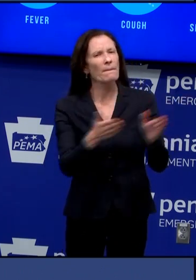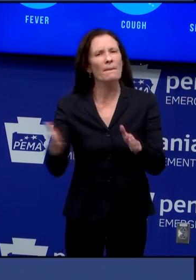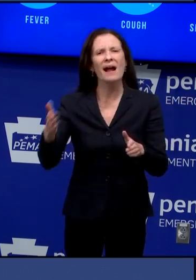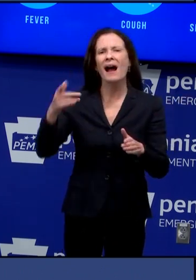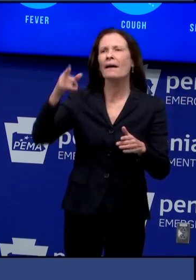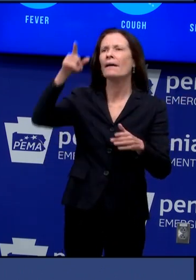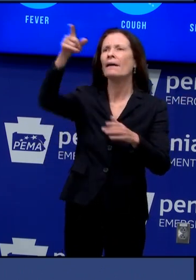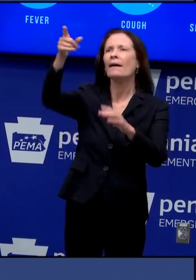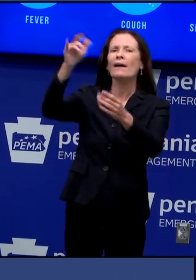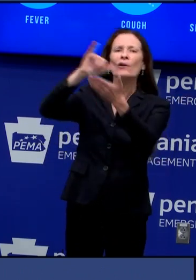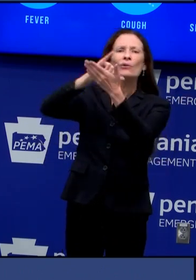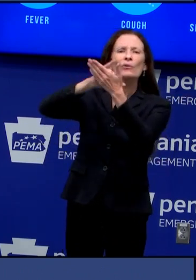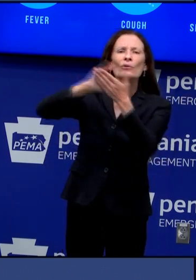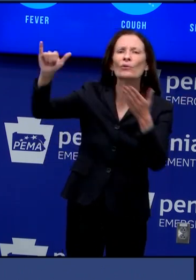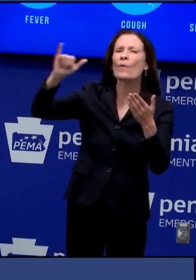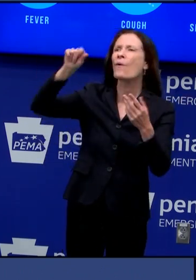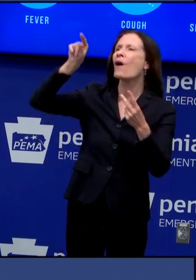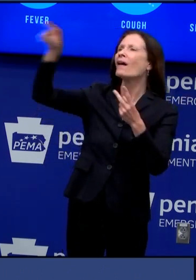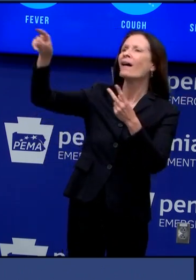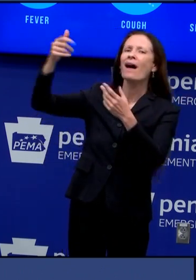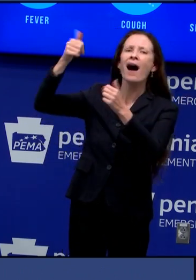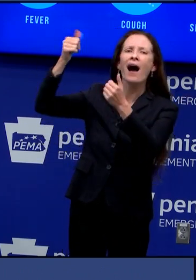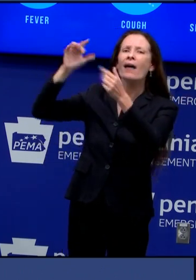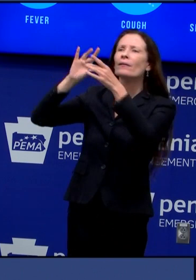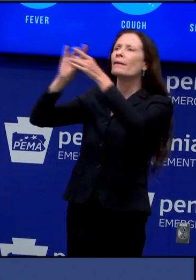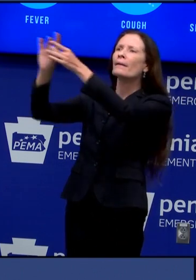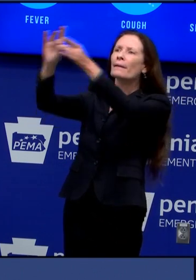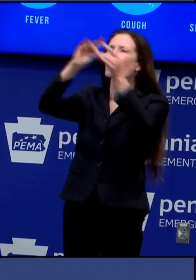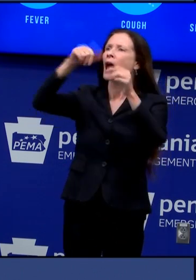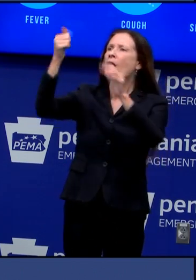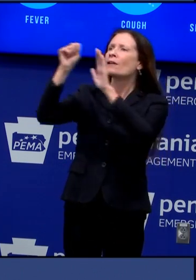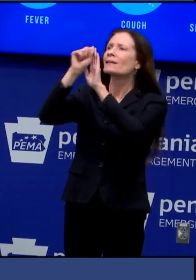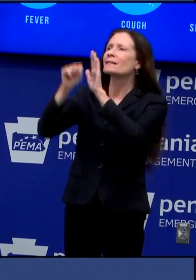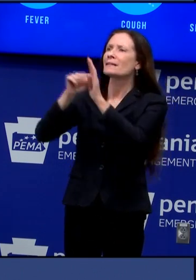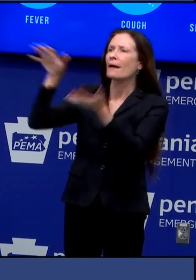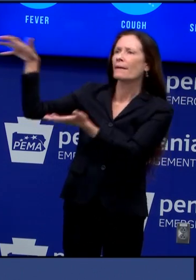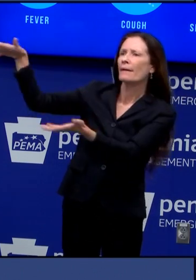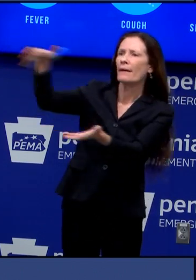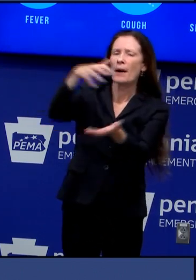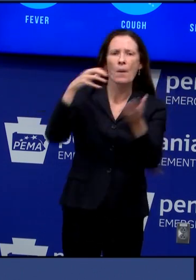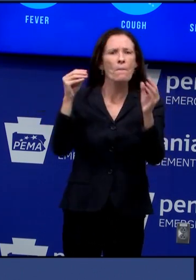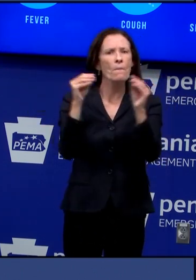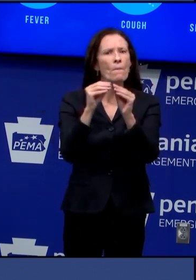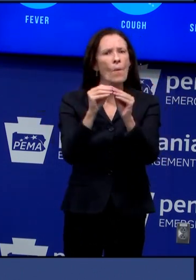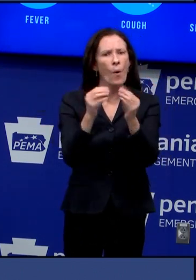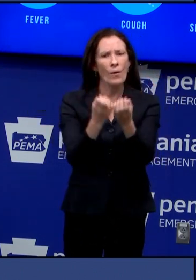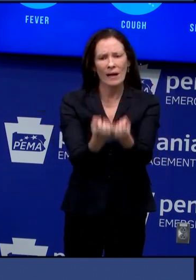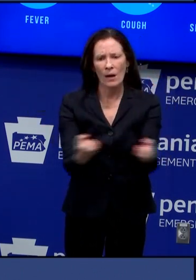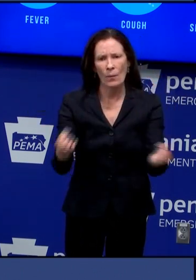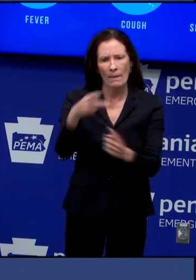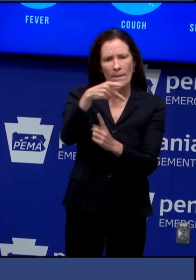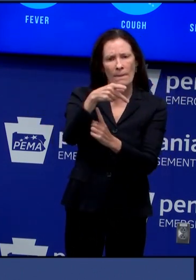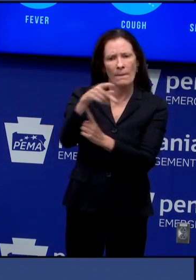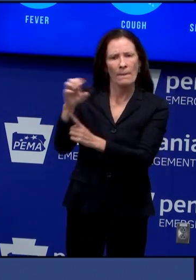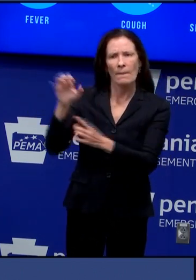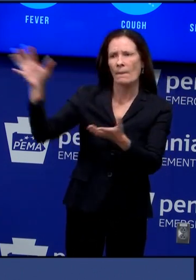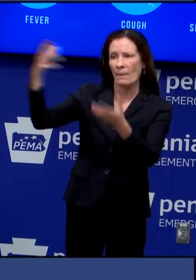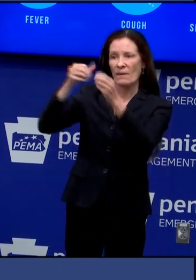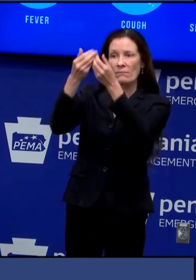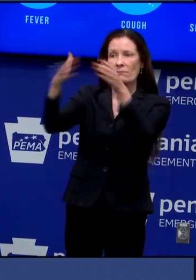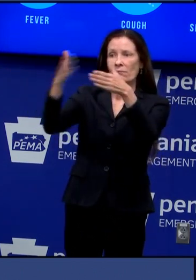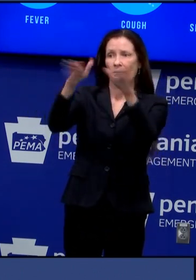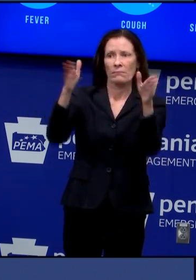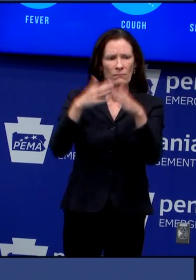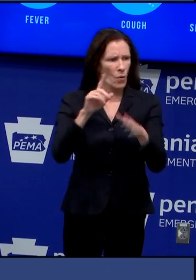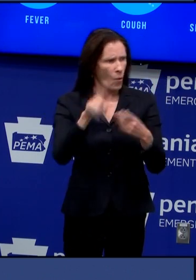and when the state expects to begin getting equipment through the regional effort yeah we again we we joined pennsylvania joined